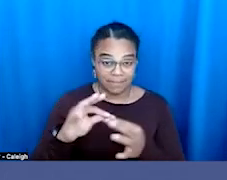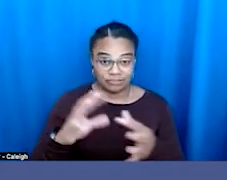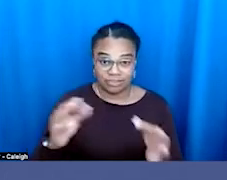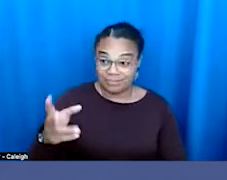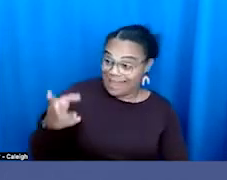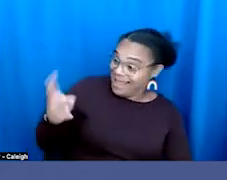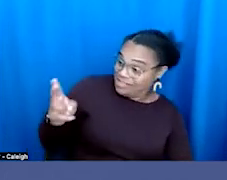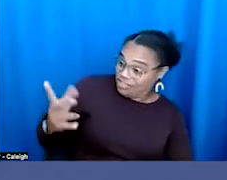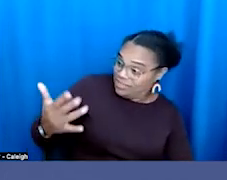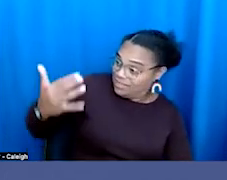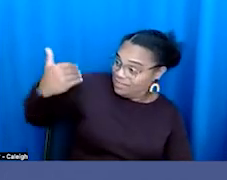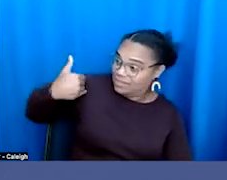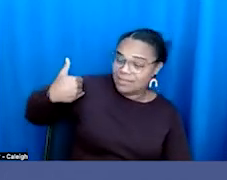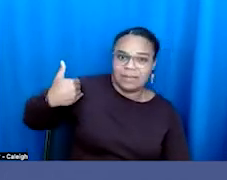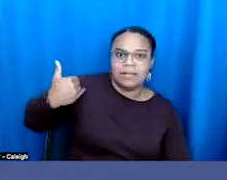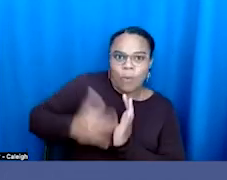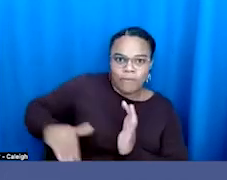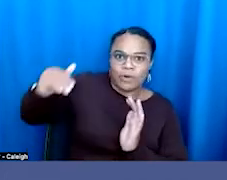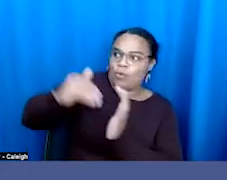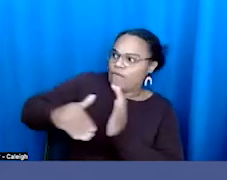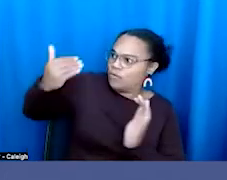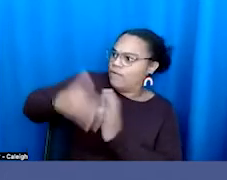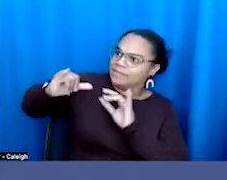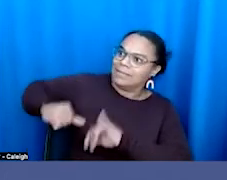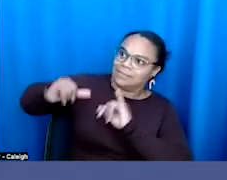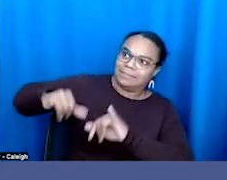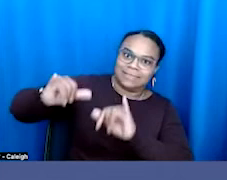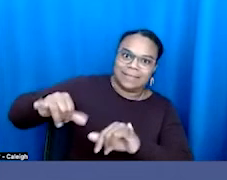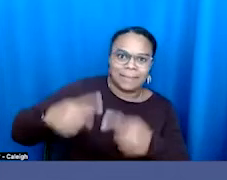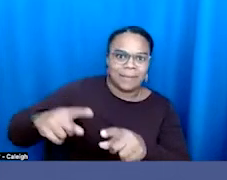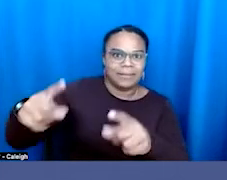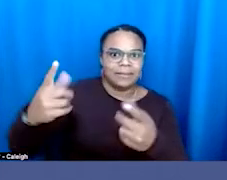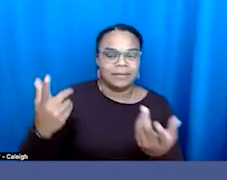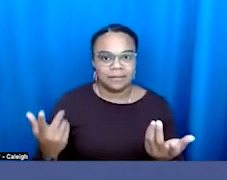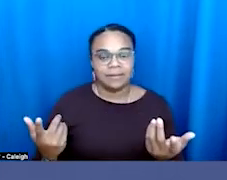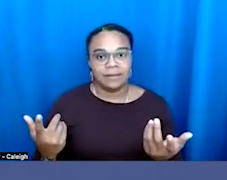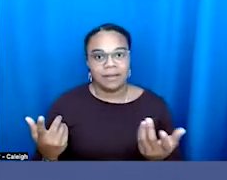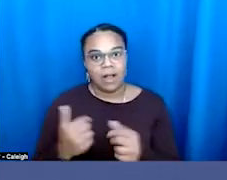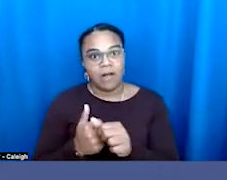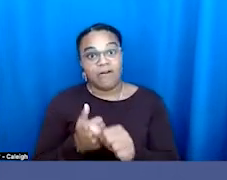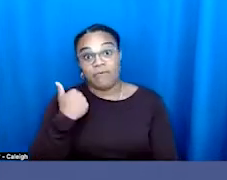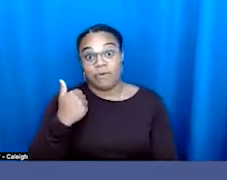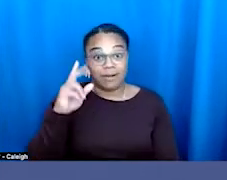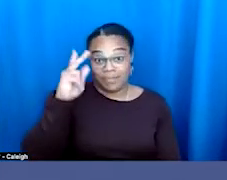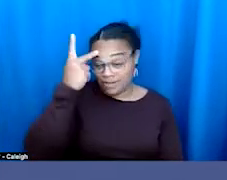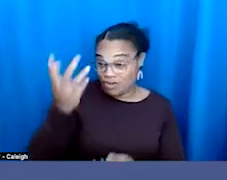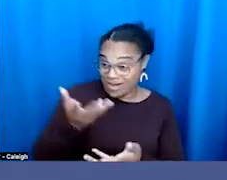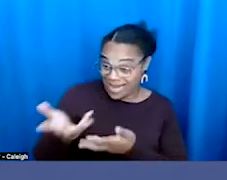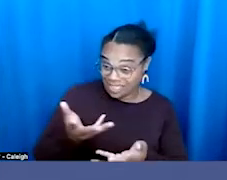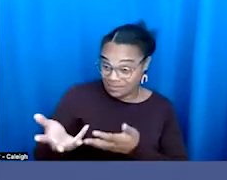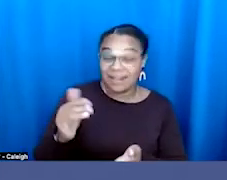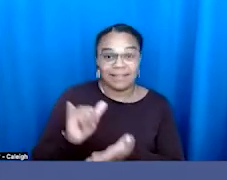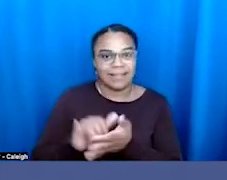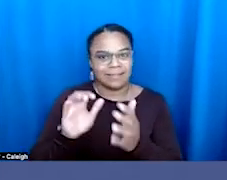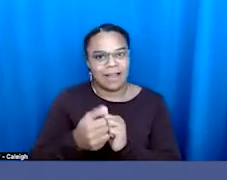over and over again, right, that wrestling away political engagement is how you wrestle power